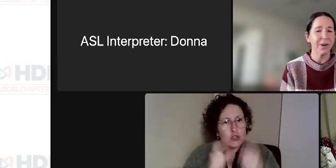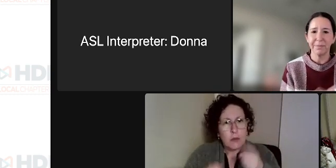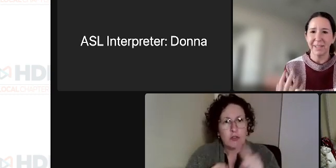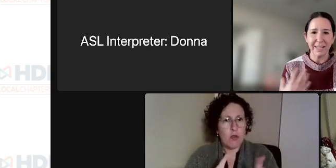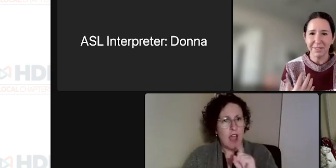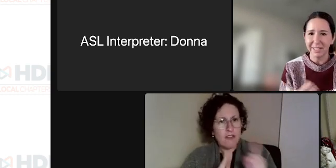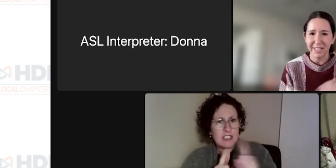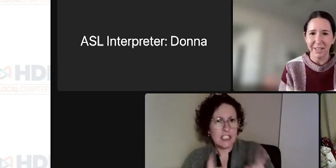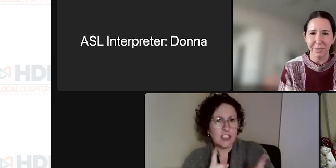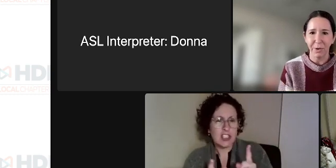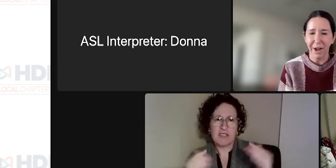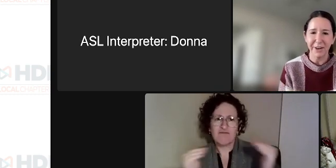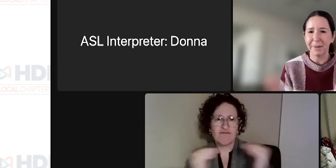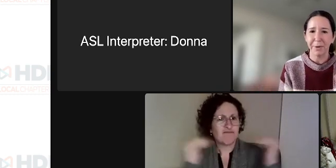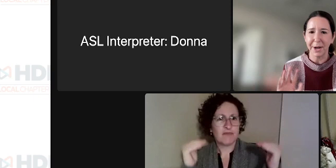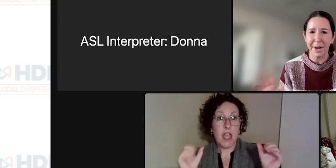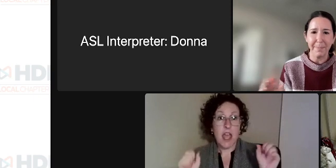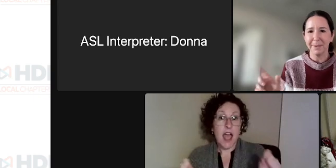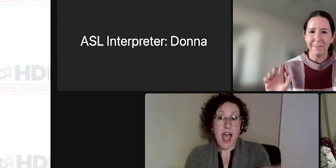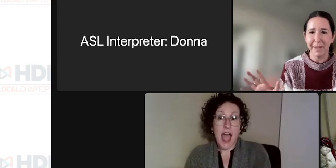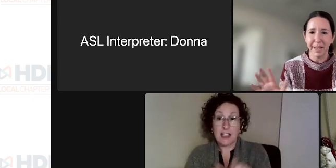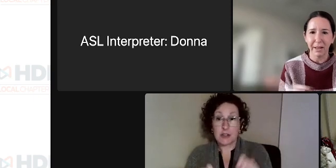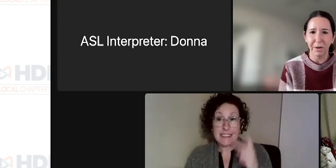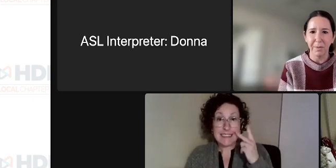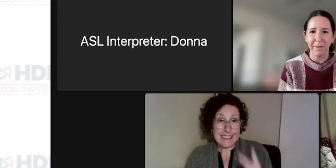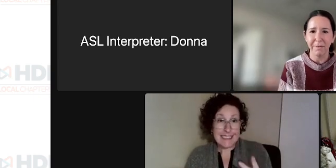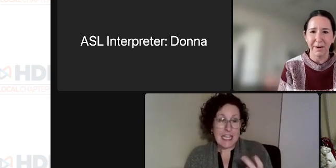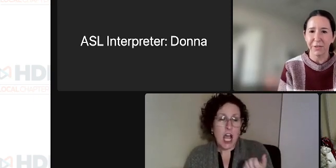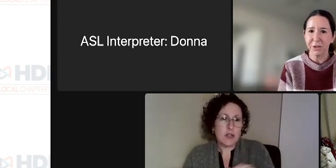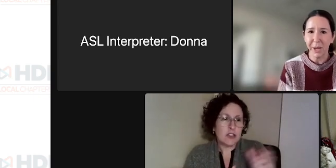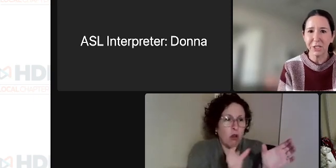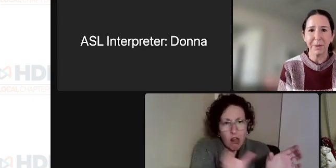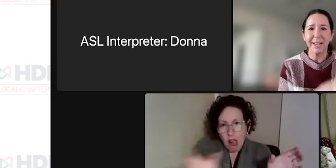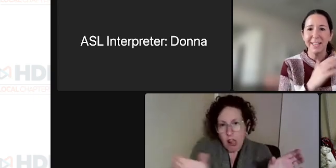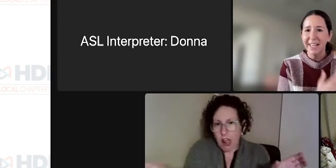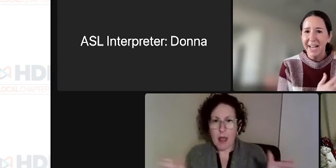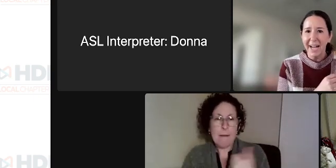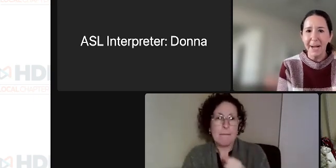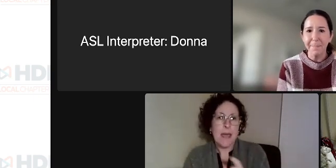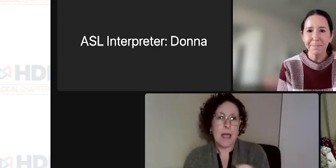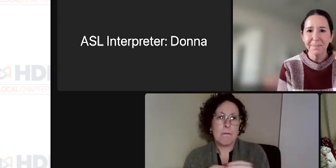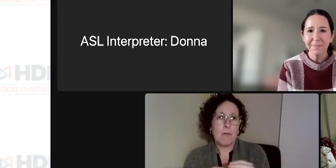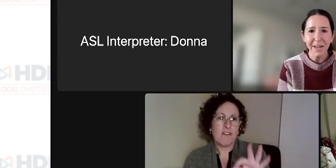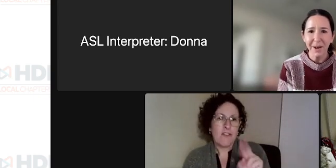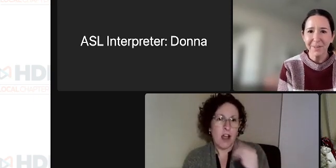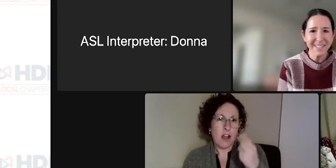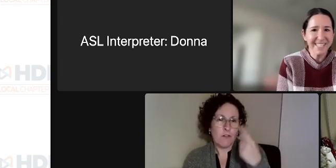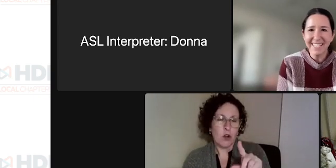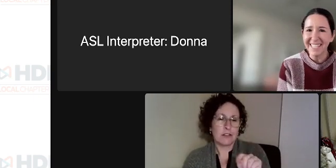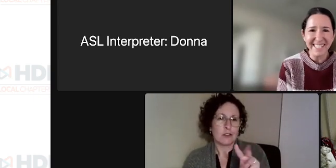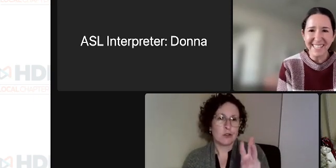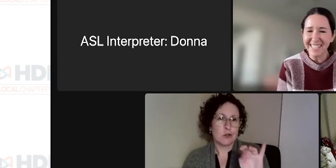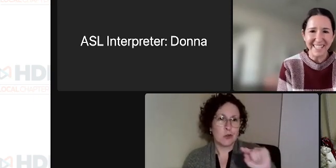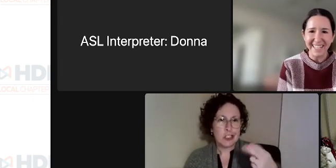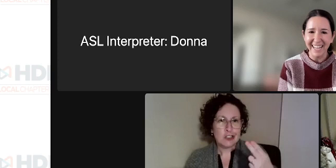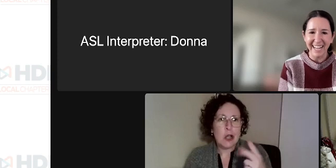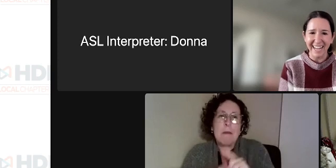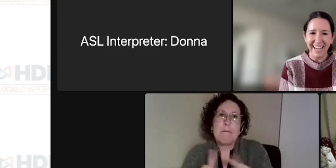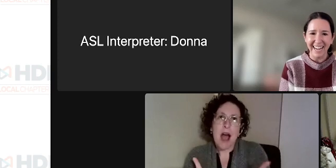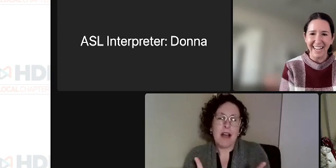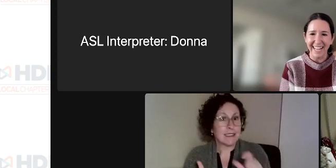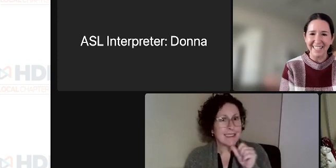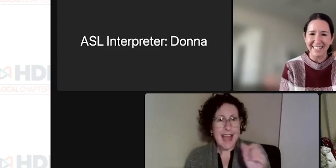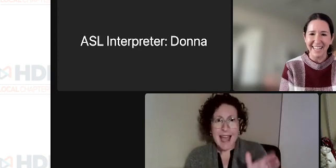so as you can see through the whole i tried to break it up to make it a little more fun for the twitch but um you know this is this is easy